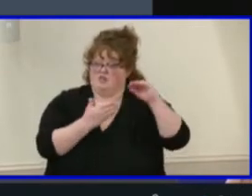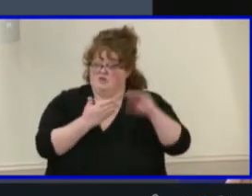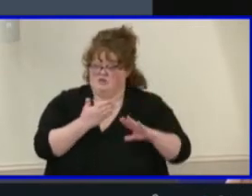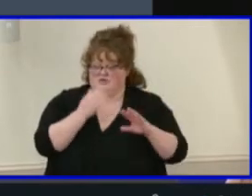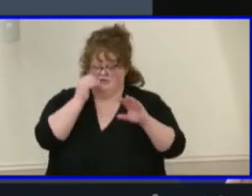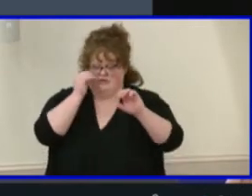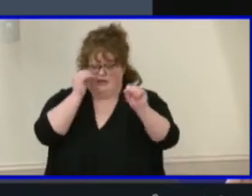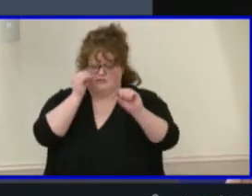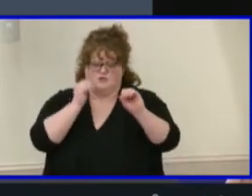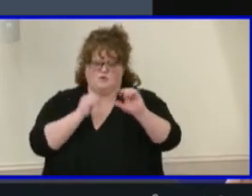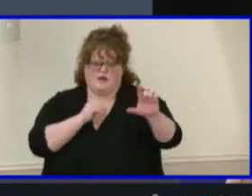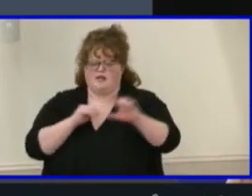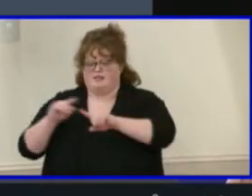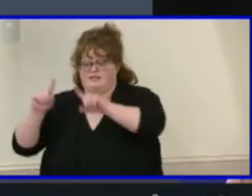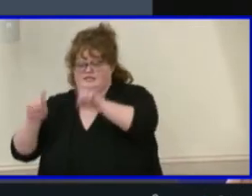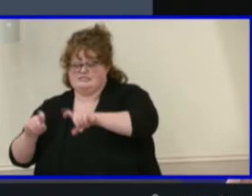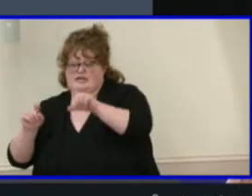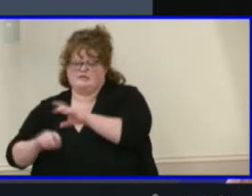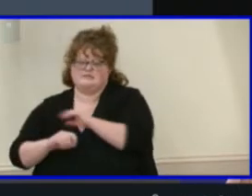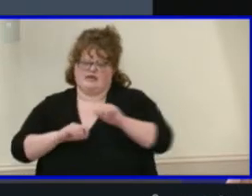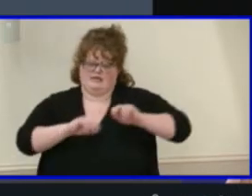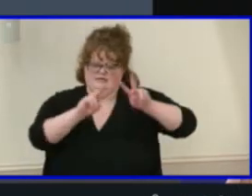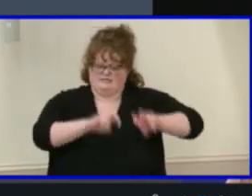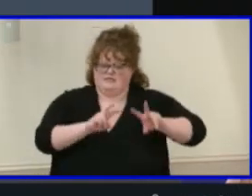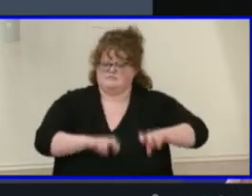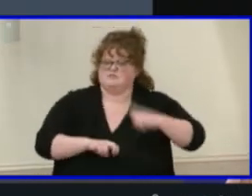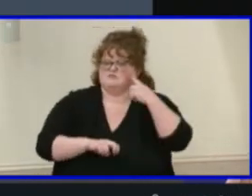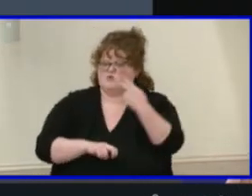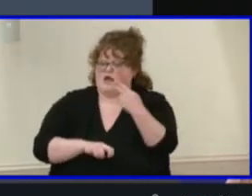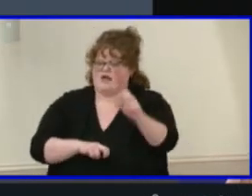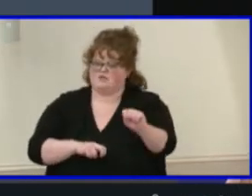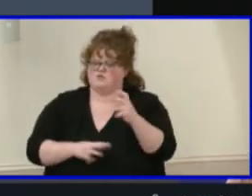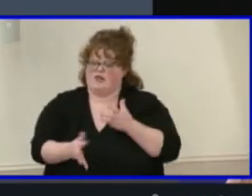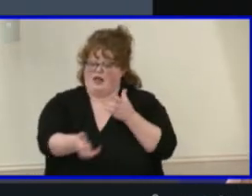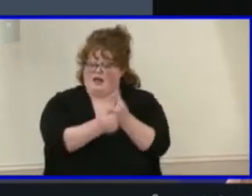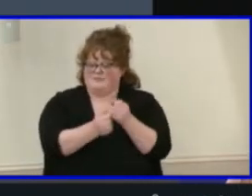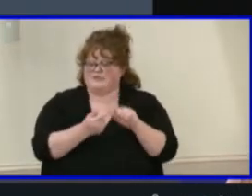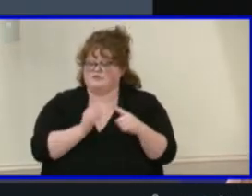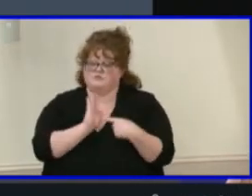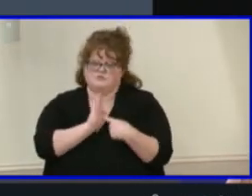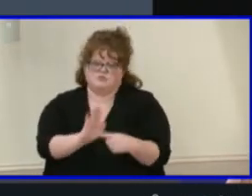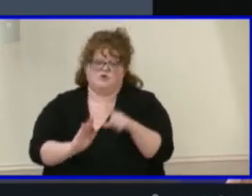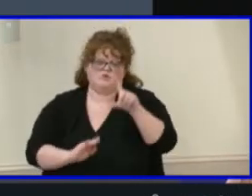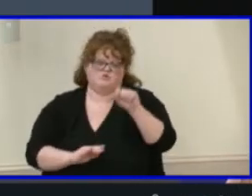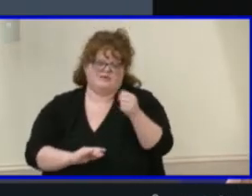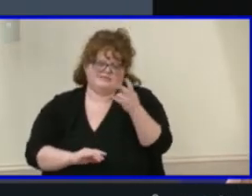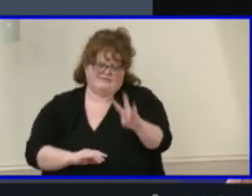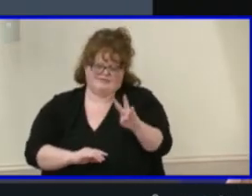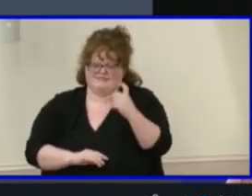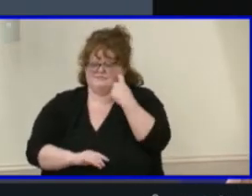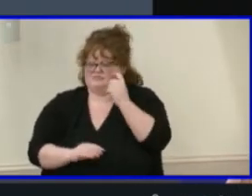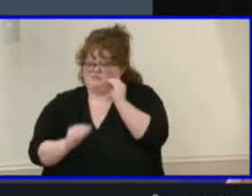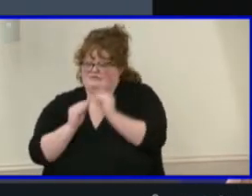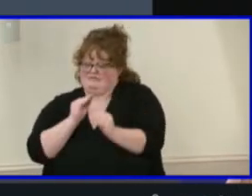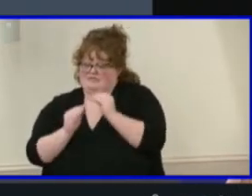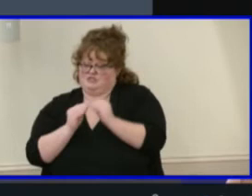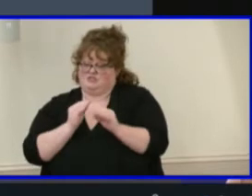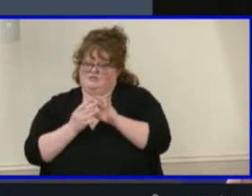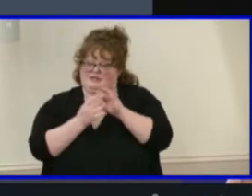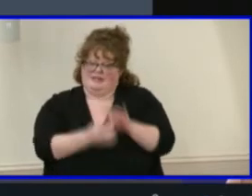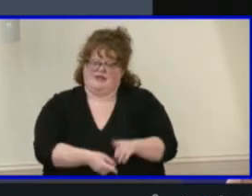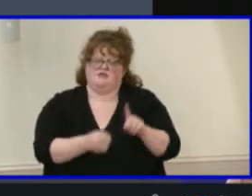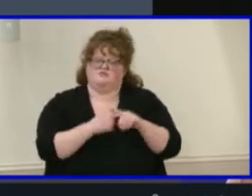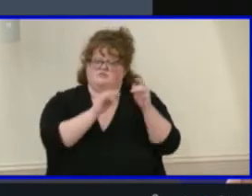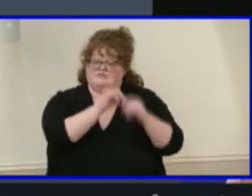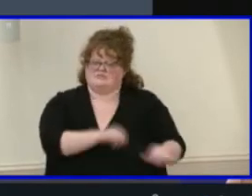substitute assessments for high school credit-bearing courses was updated to reflect 2017 revisions to the standards of accreditation.